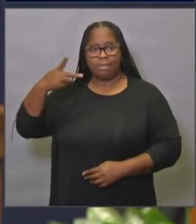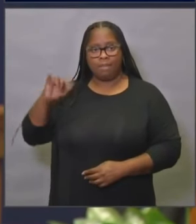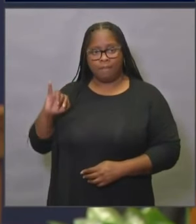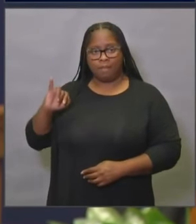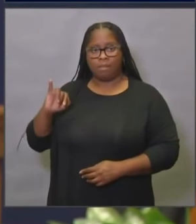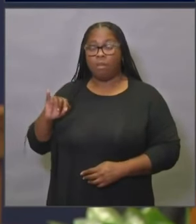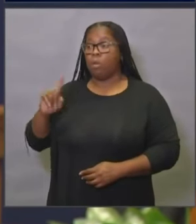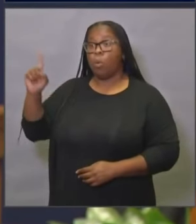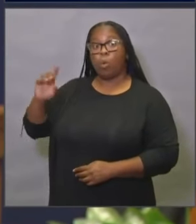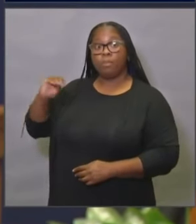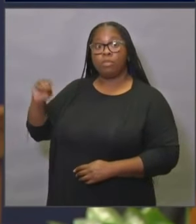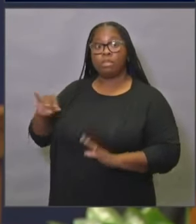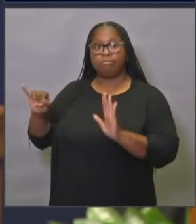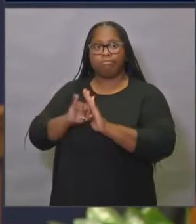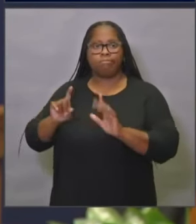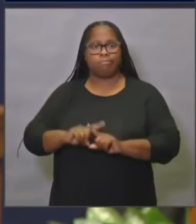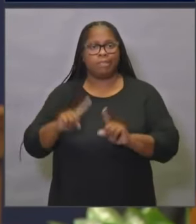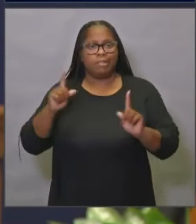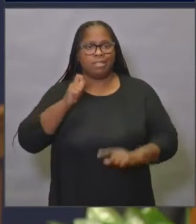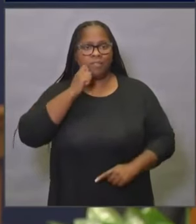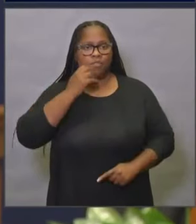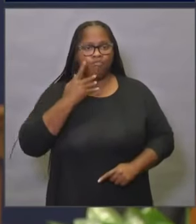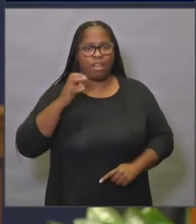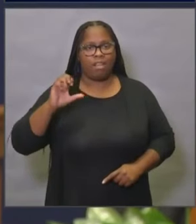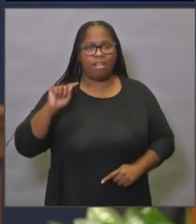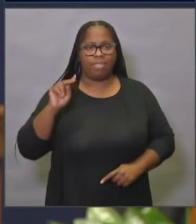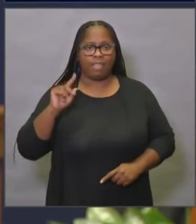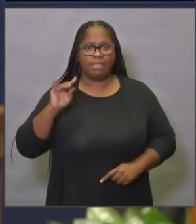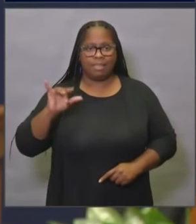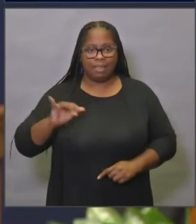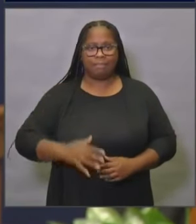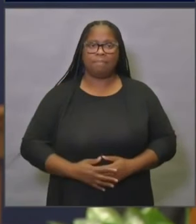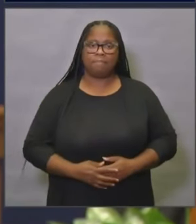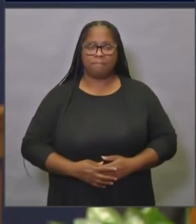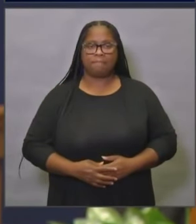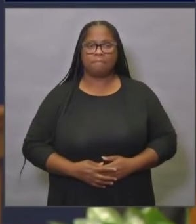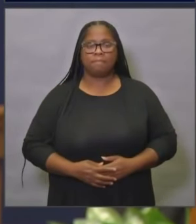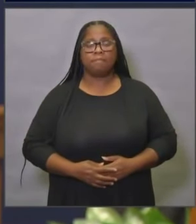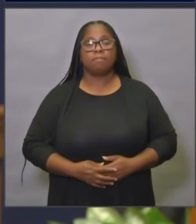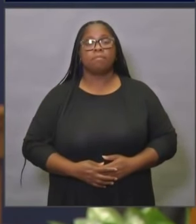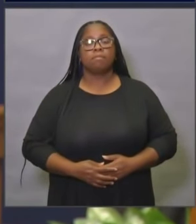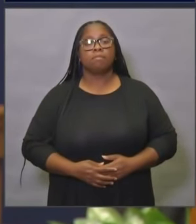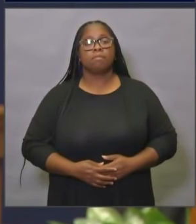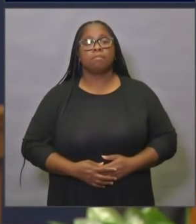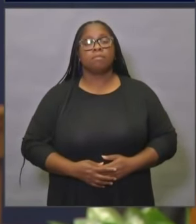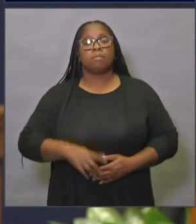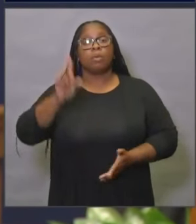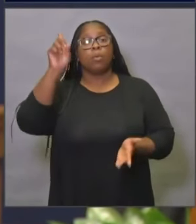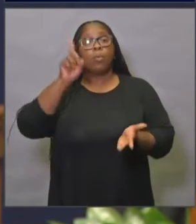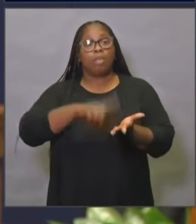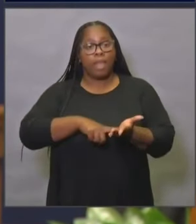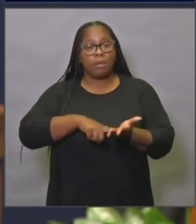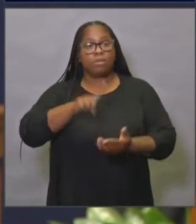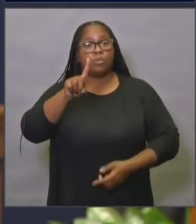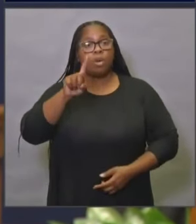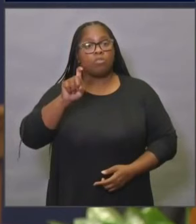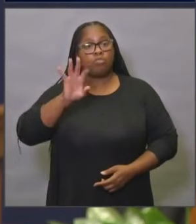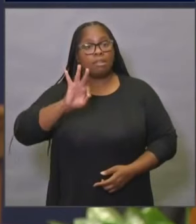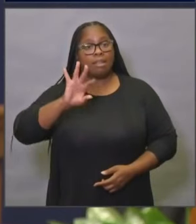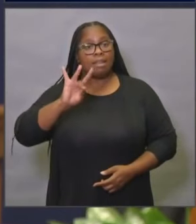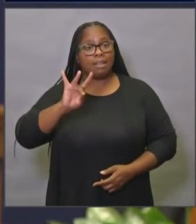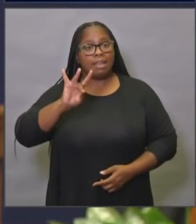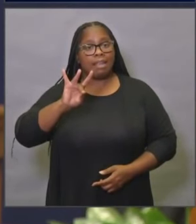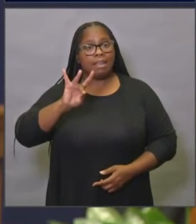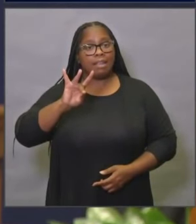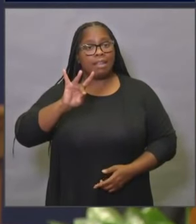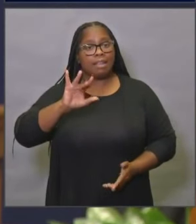one percent identified with another race or ethnicity. We're reporting 1,198 deaths today.